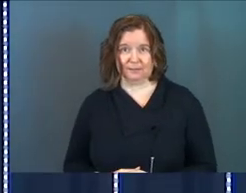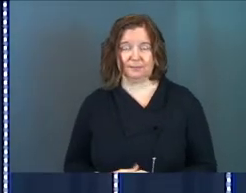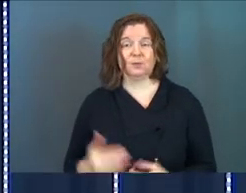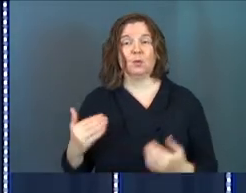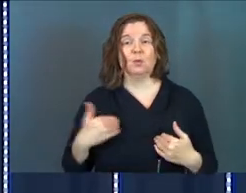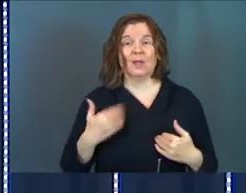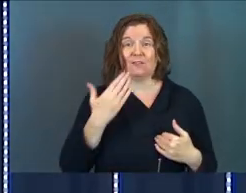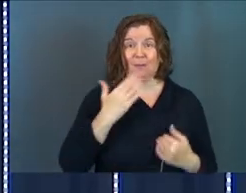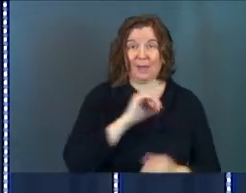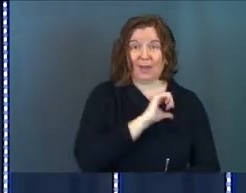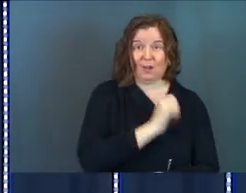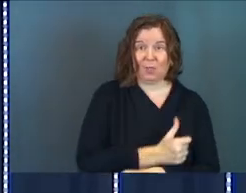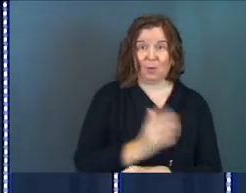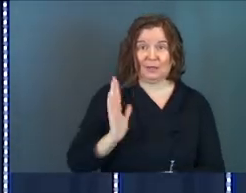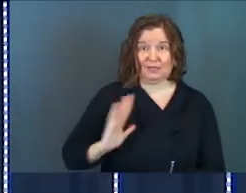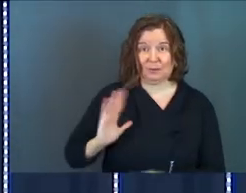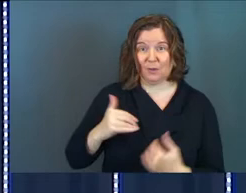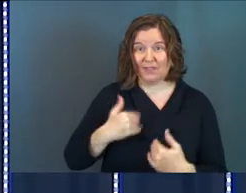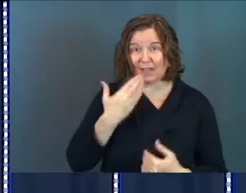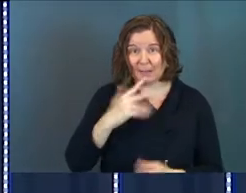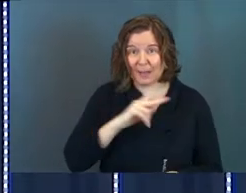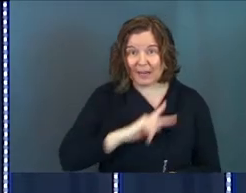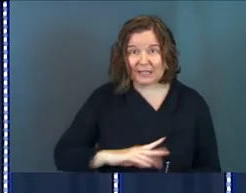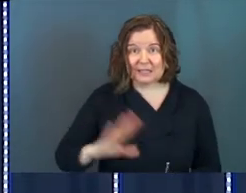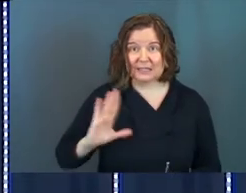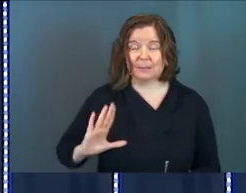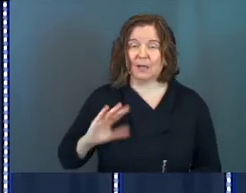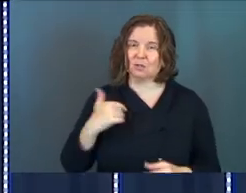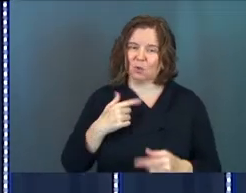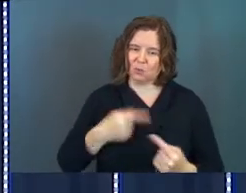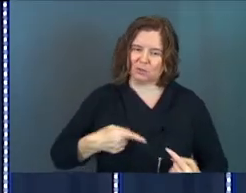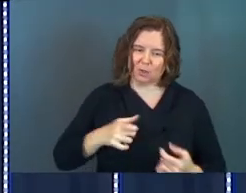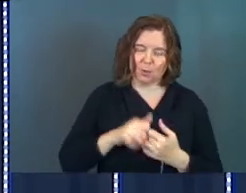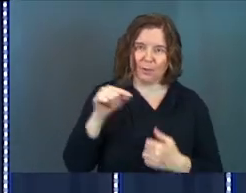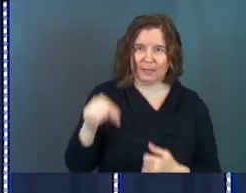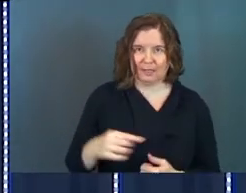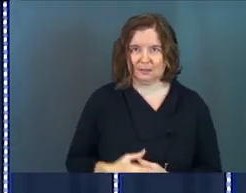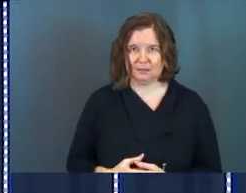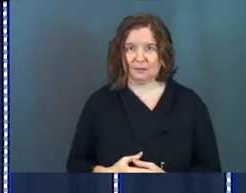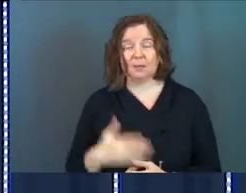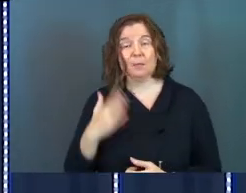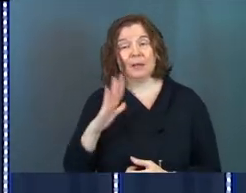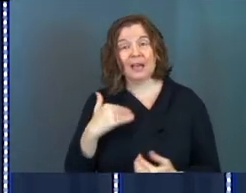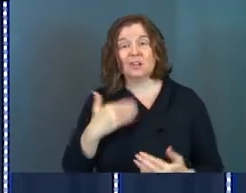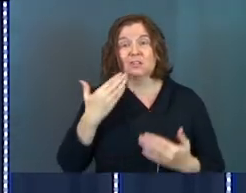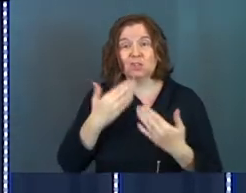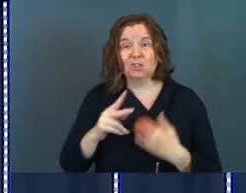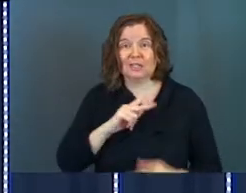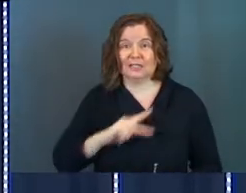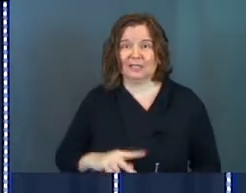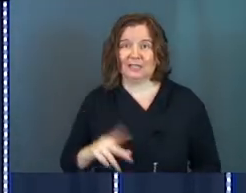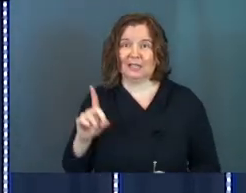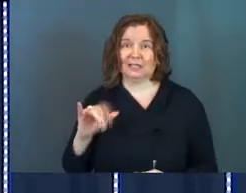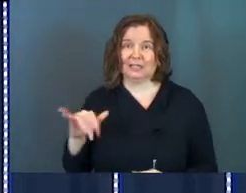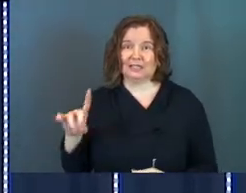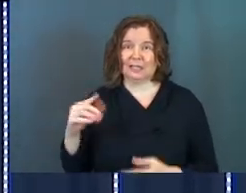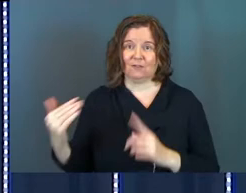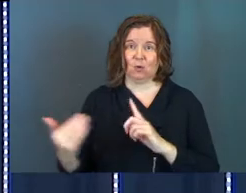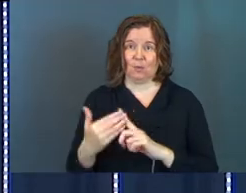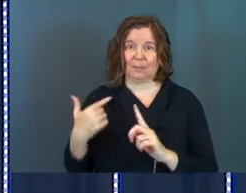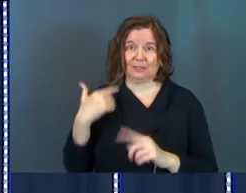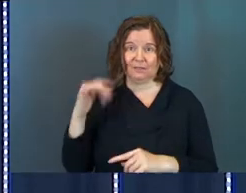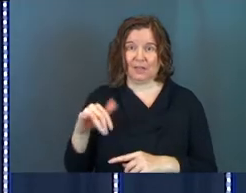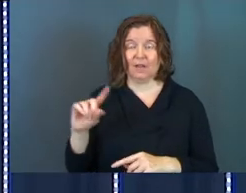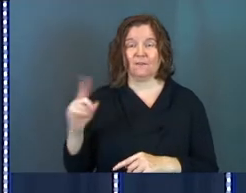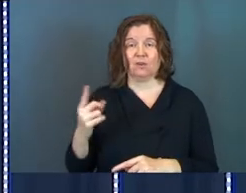See, we've had bad authorities in the past. We've had bad kings in the past. So we struggle with this. But God is a good king. David reminds us of that.